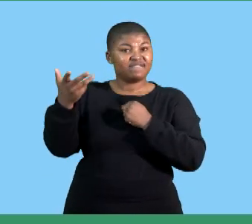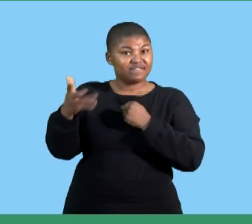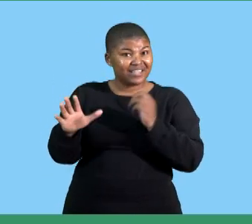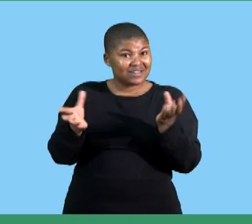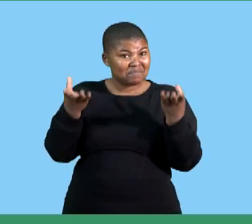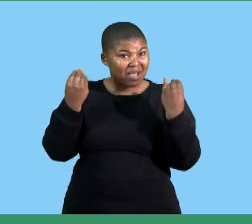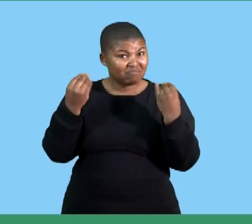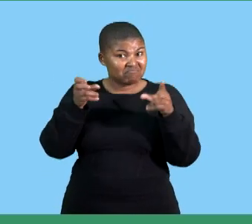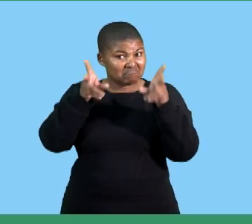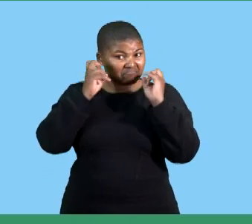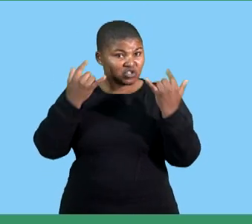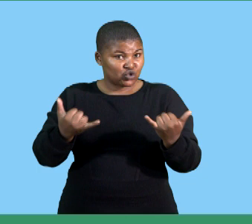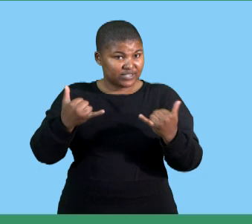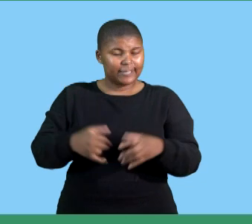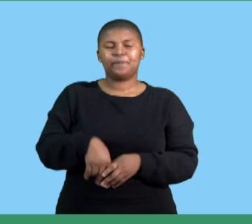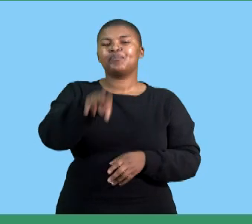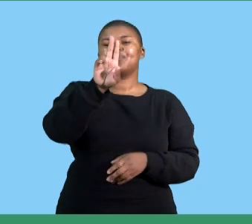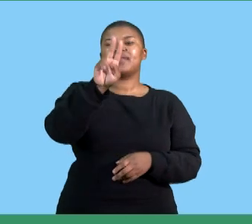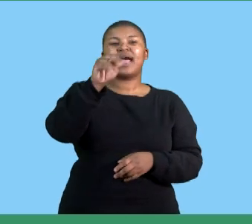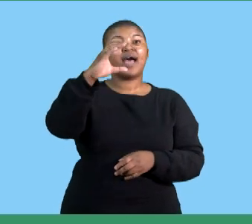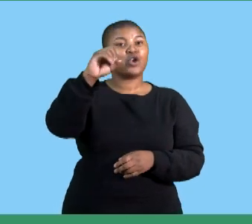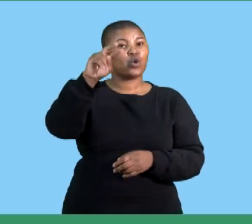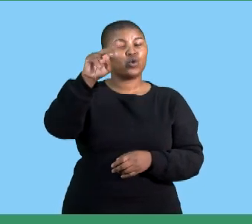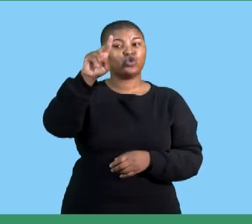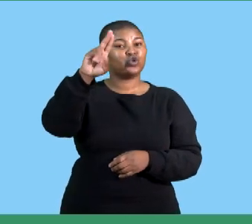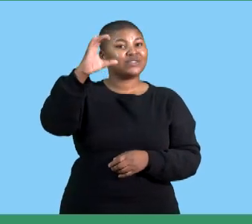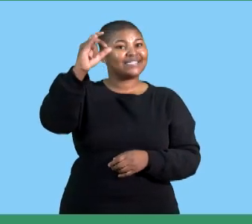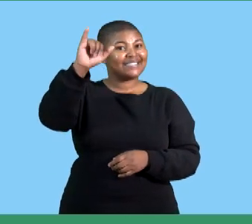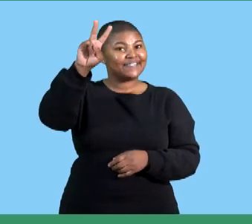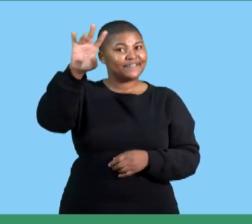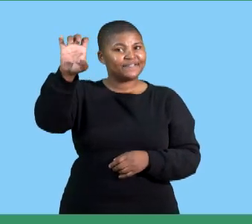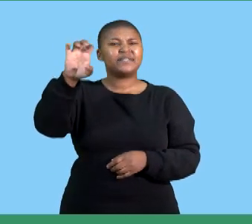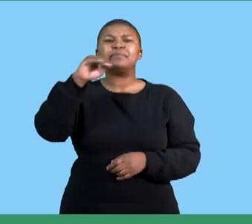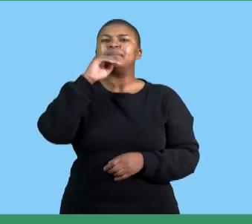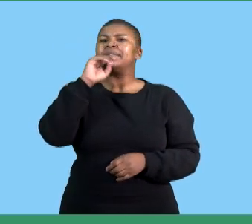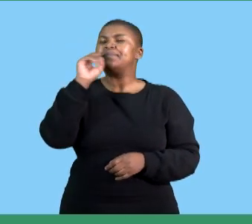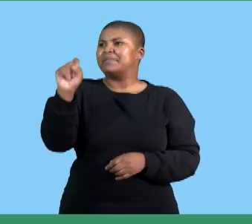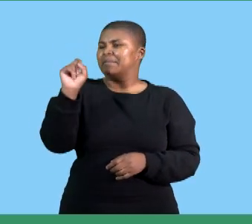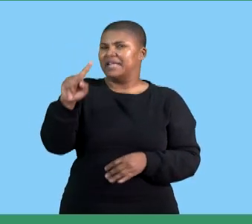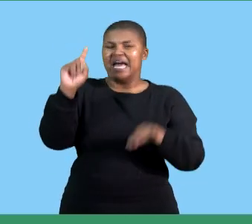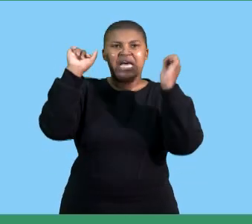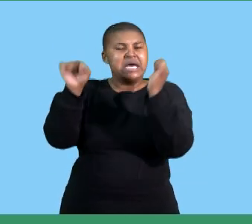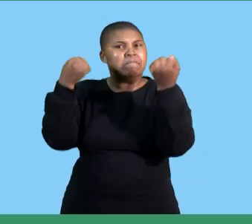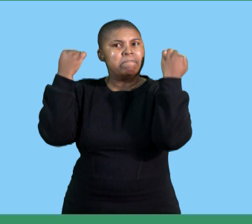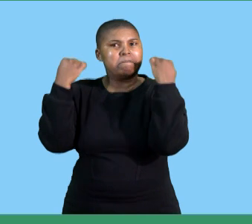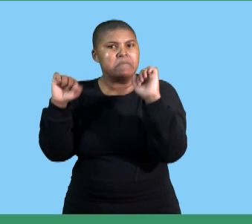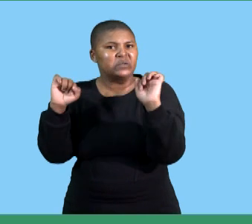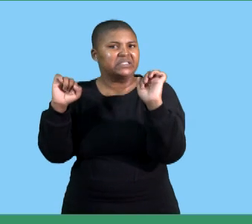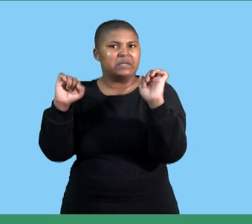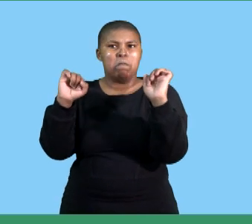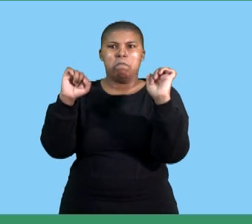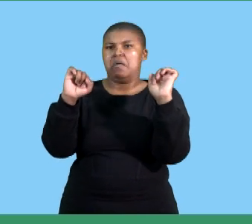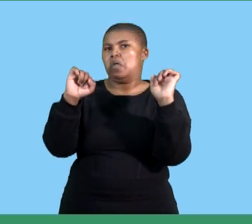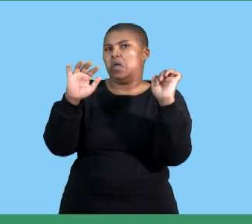across in this lesson is unconjuice which means making a certain situation or outcome